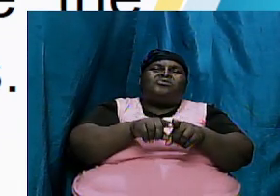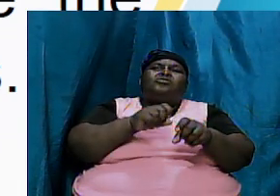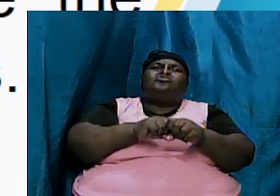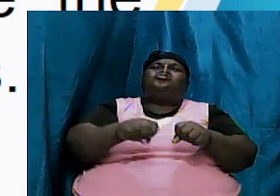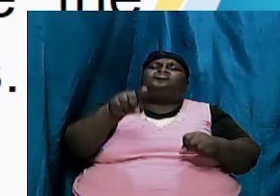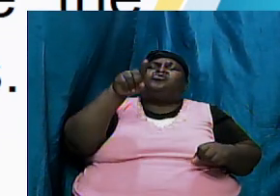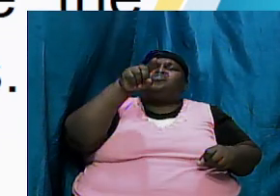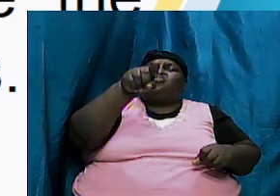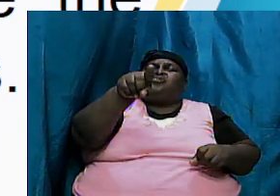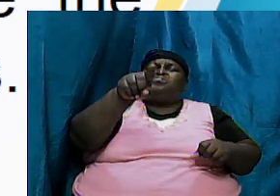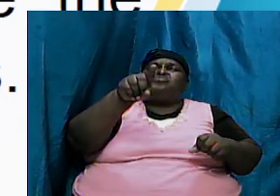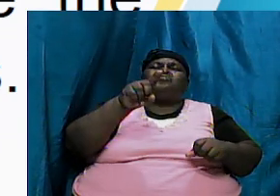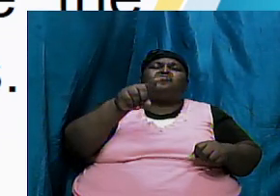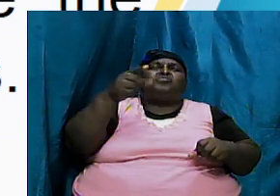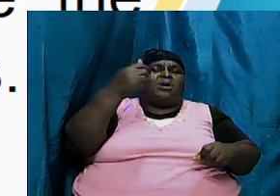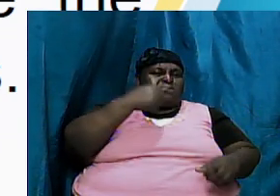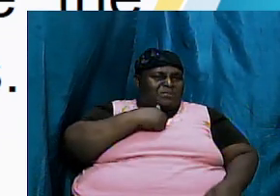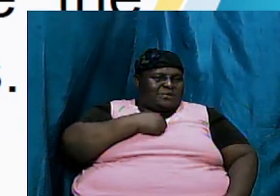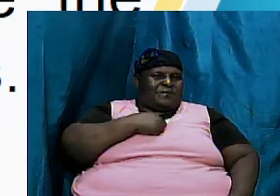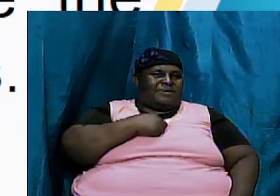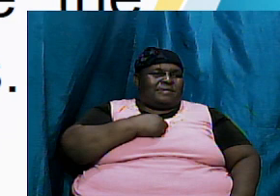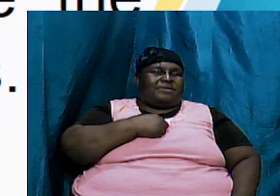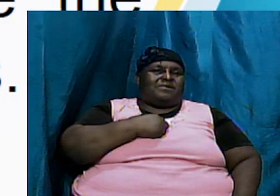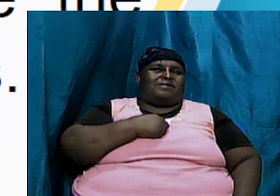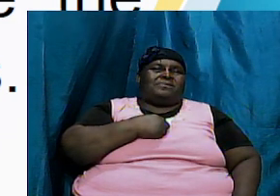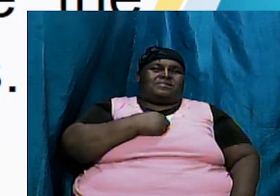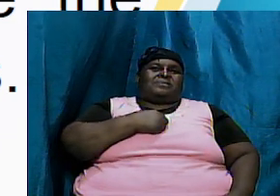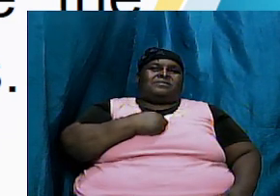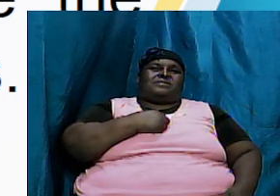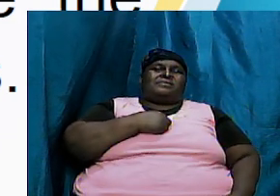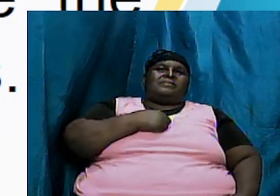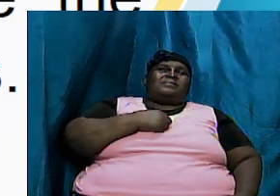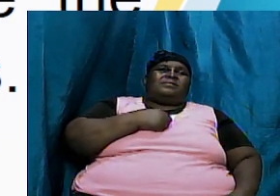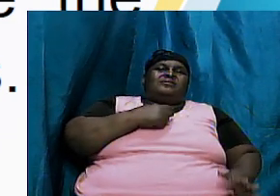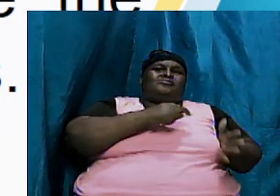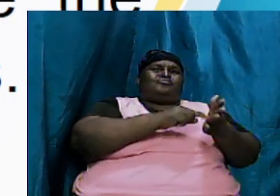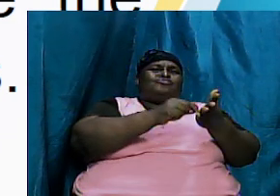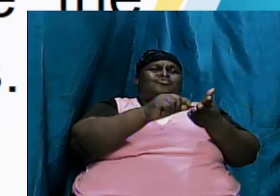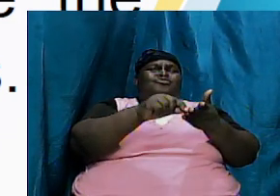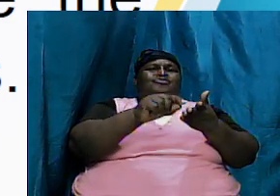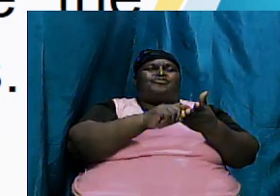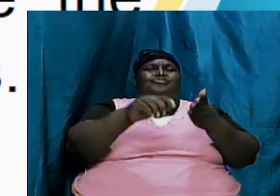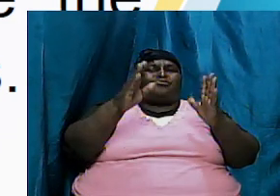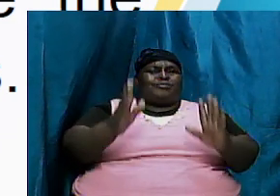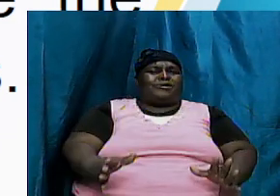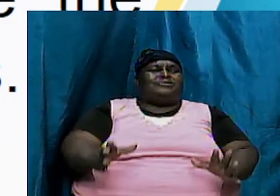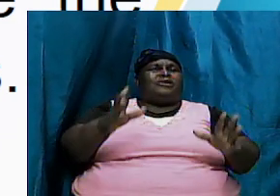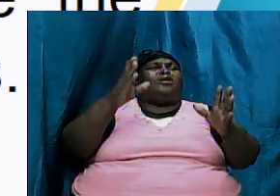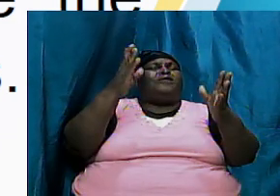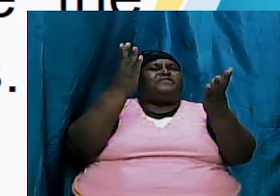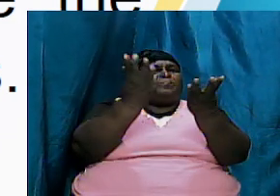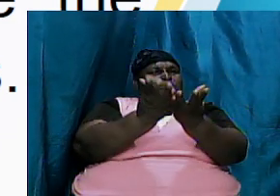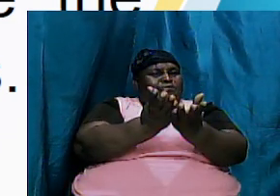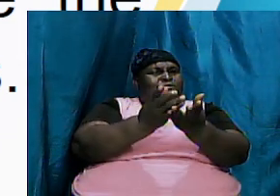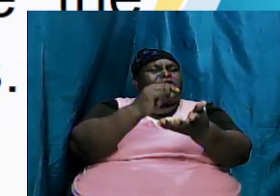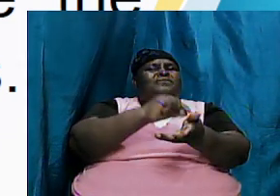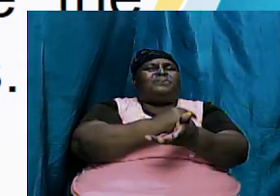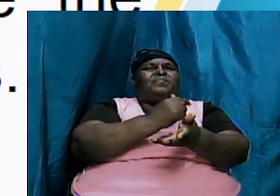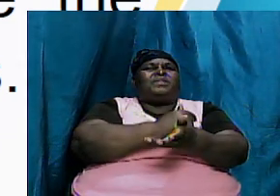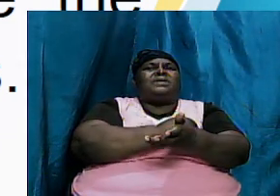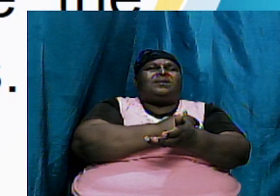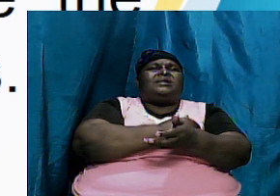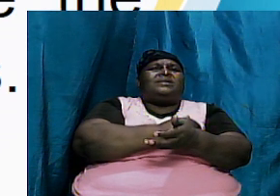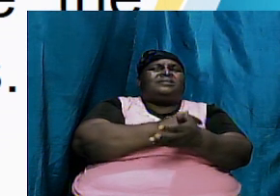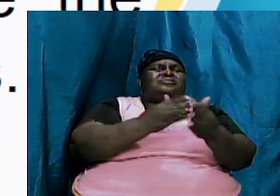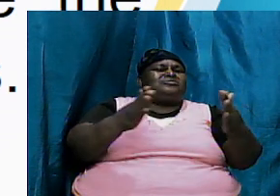and I know the author of the book of Genesis is generally accepted